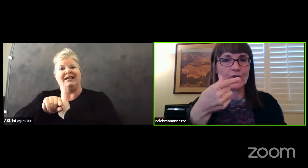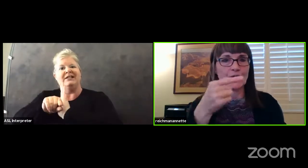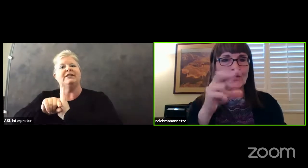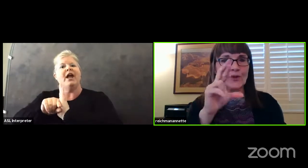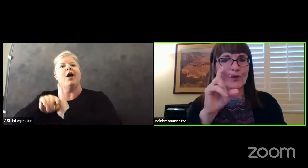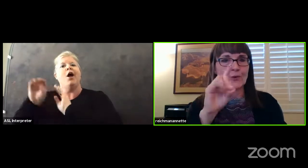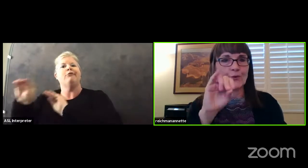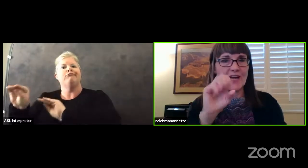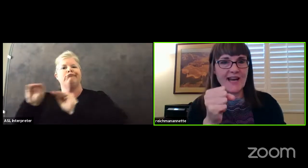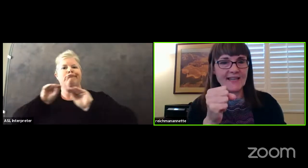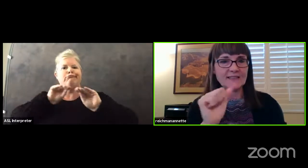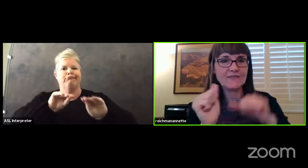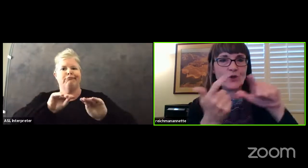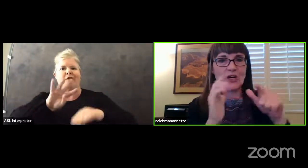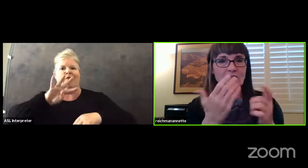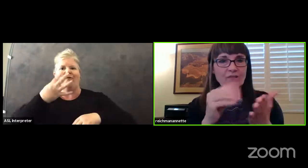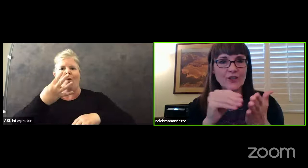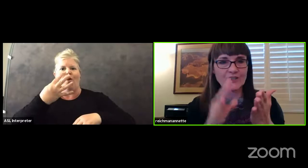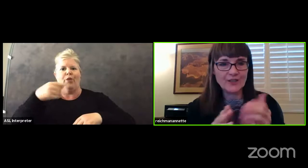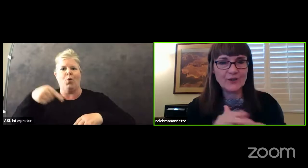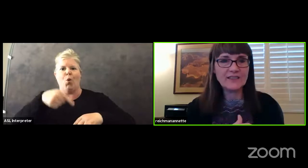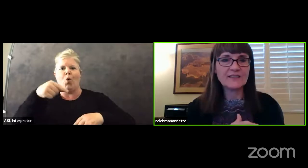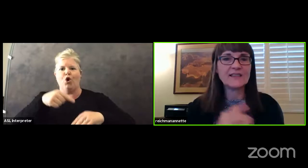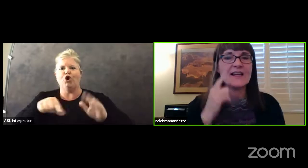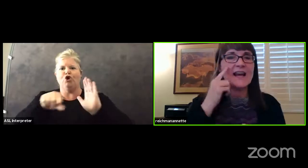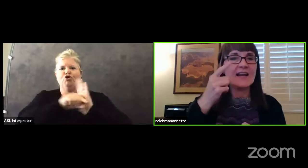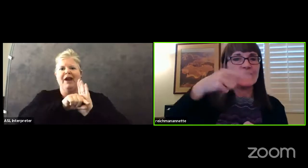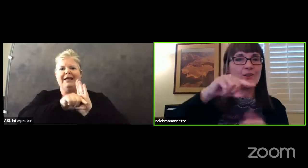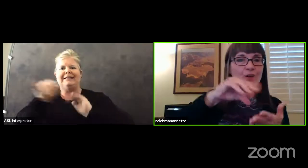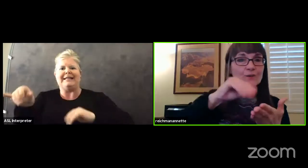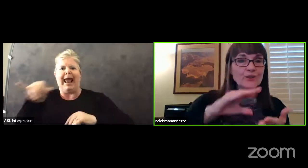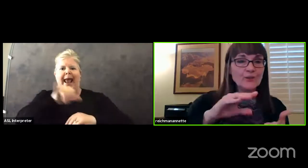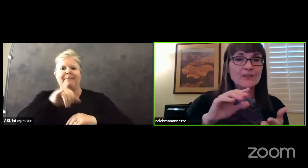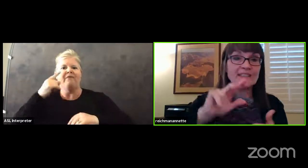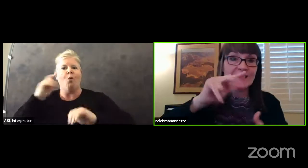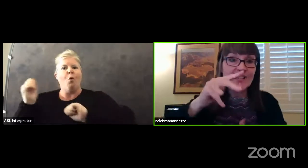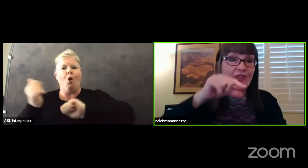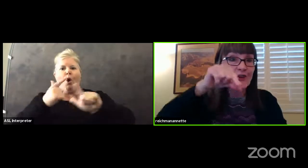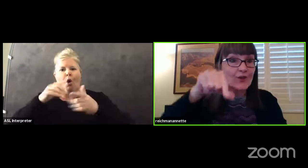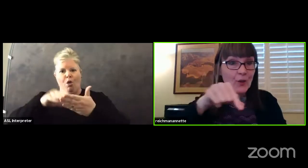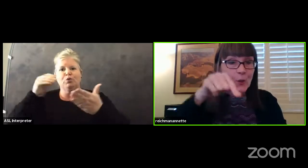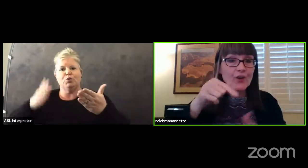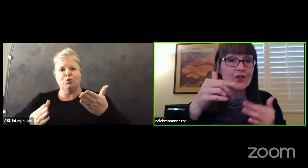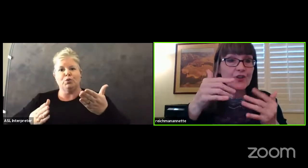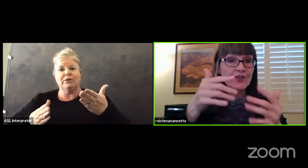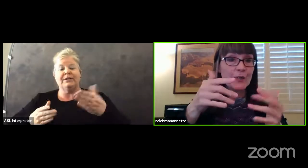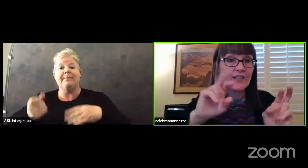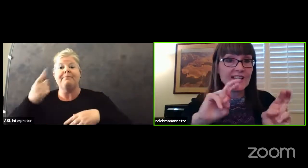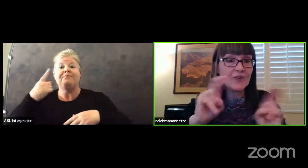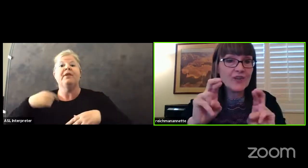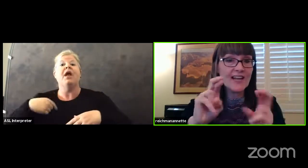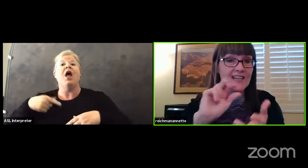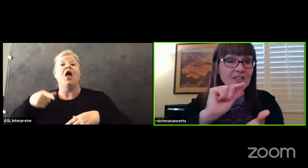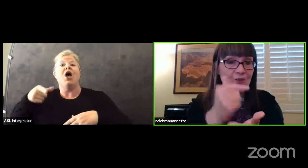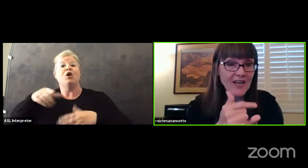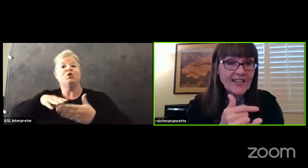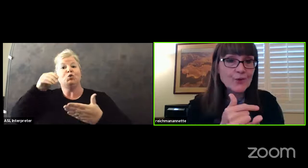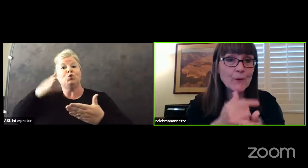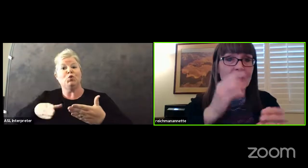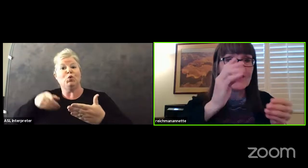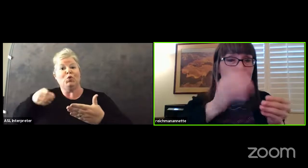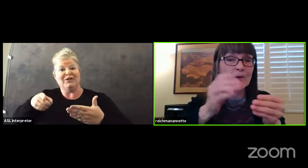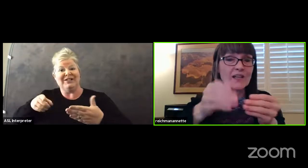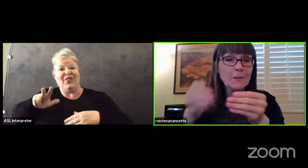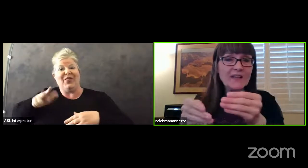quarter grades for all of our students. And for those students in the third quarter, they were getting ready to